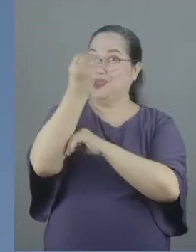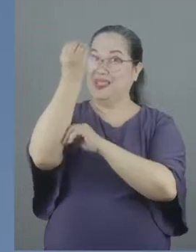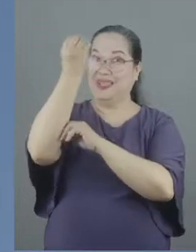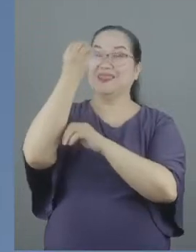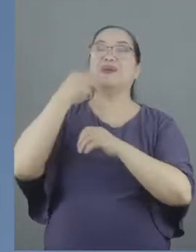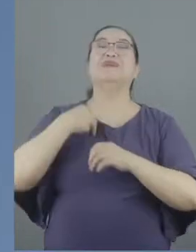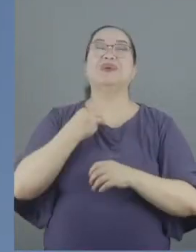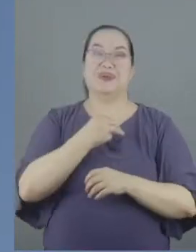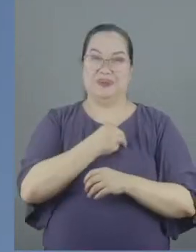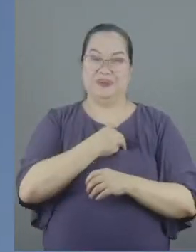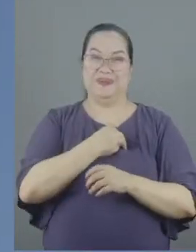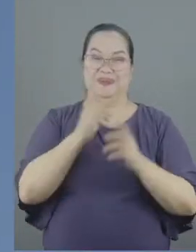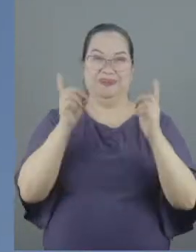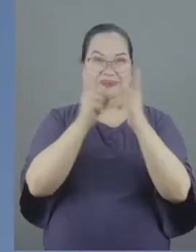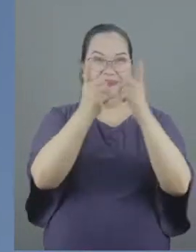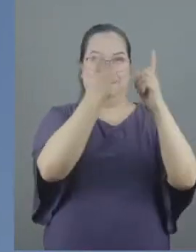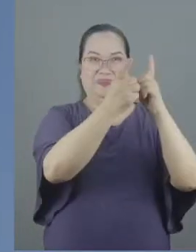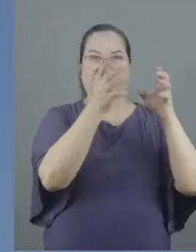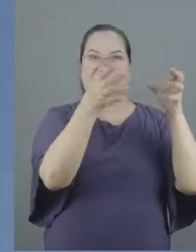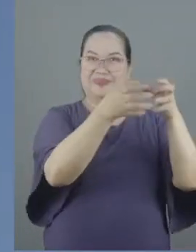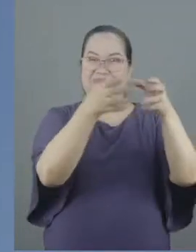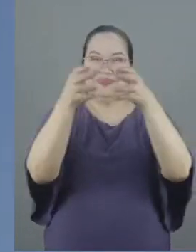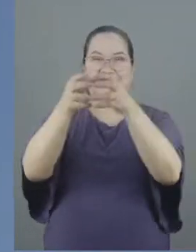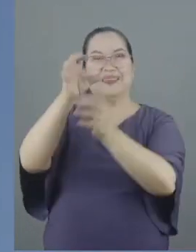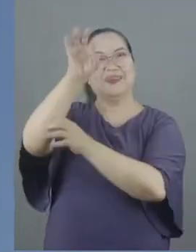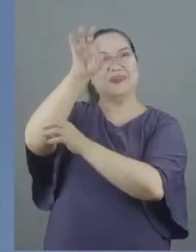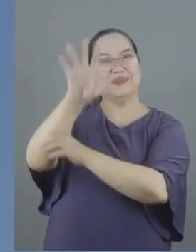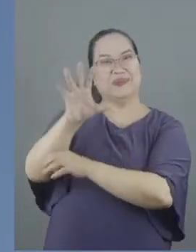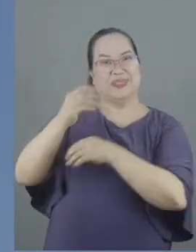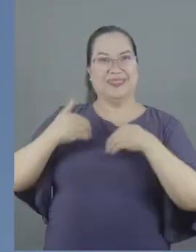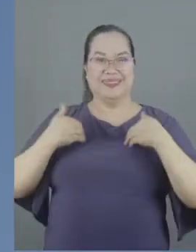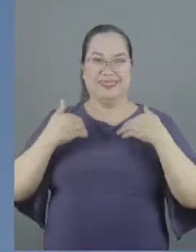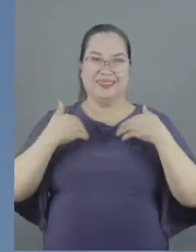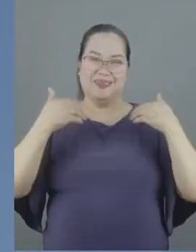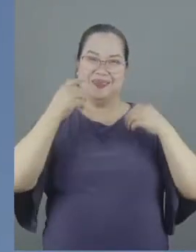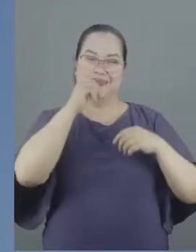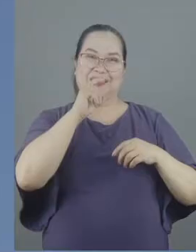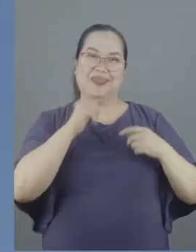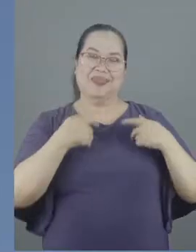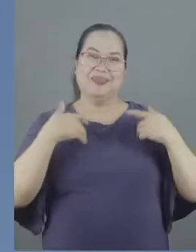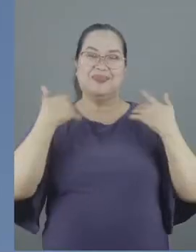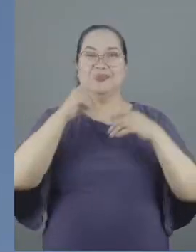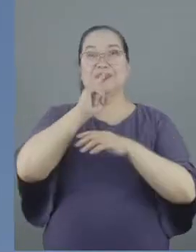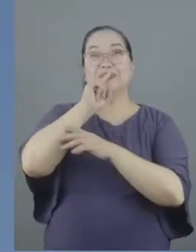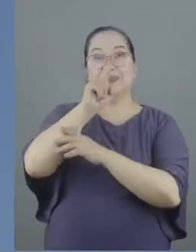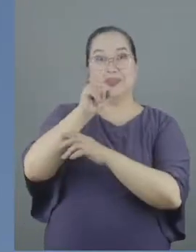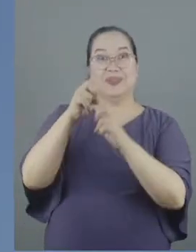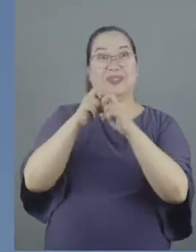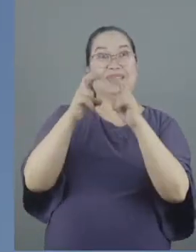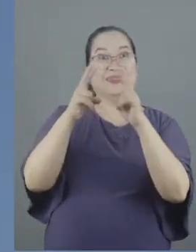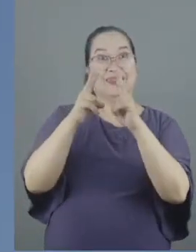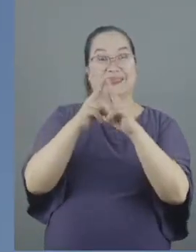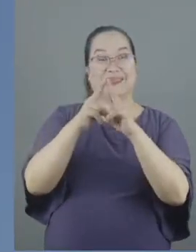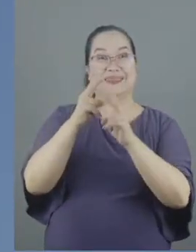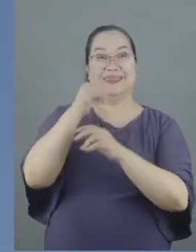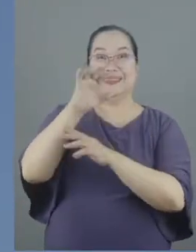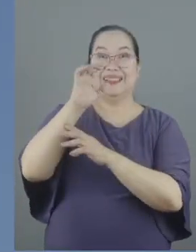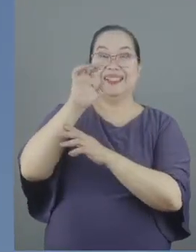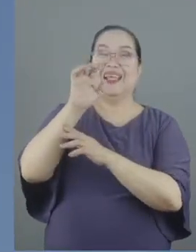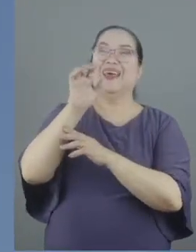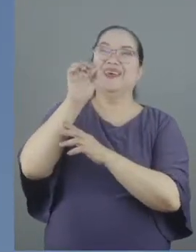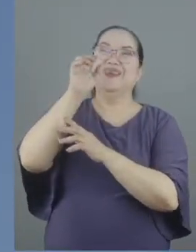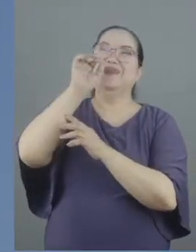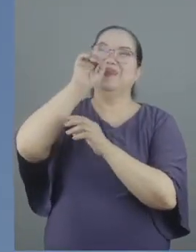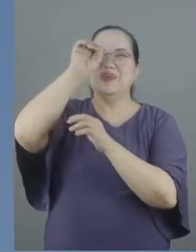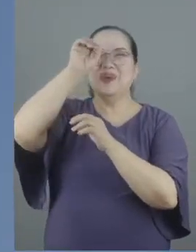I got to meet various circles among pastors, the youth, young adults, and of course, even the ates and titas in the